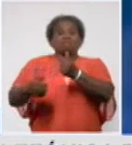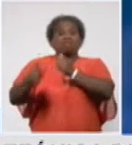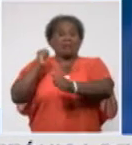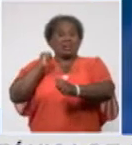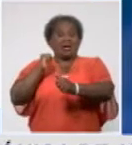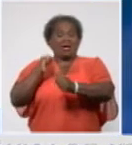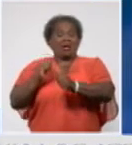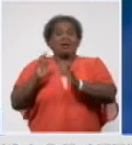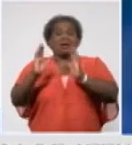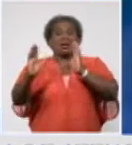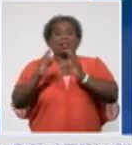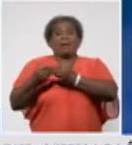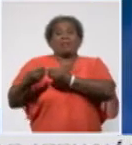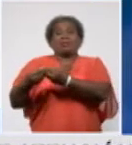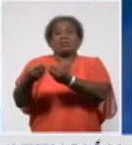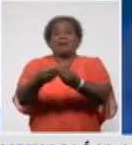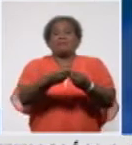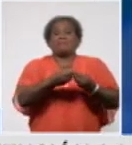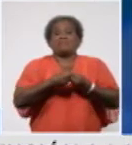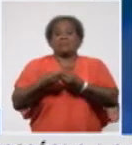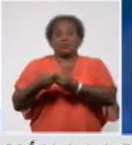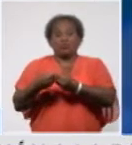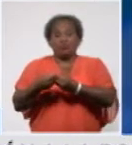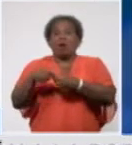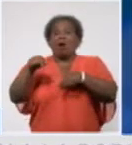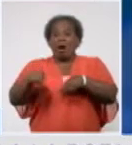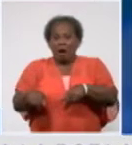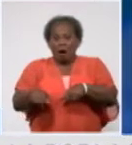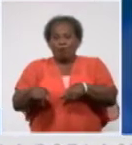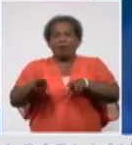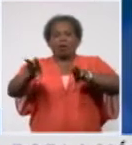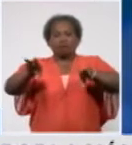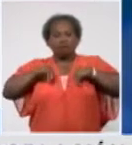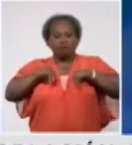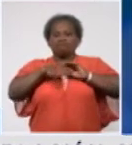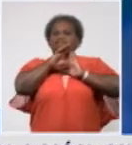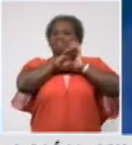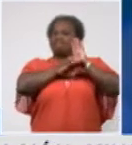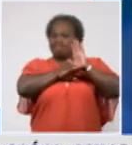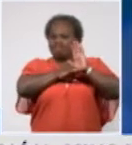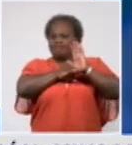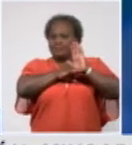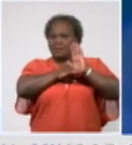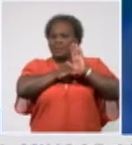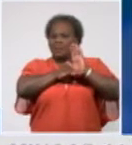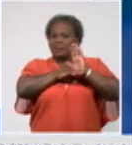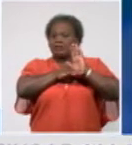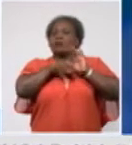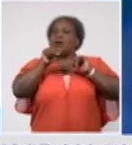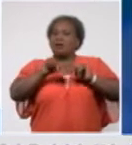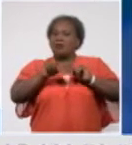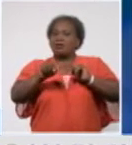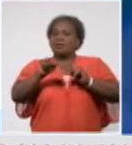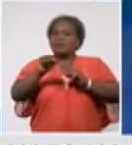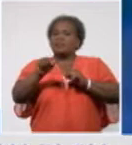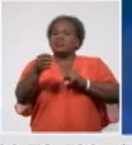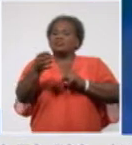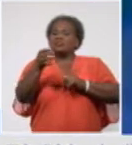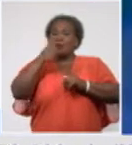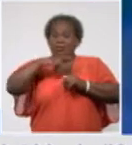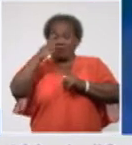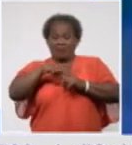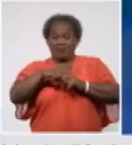Primero de Enero with 1, Morón with 3, Florencia 1, Ciro